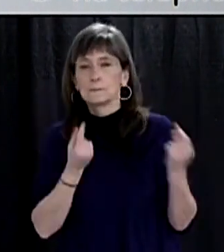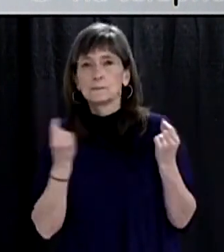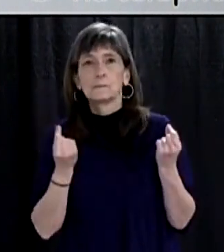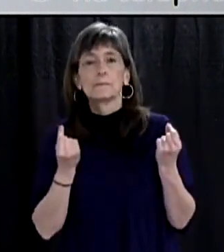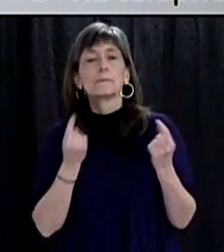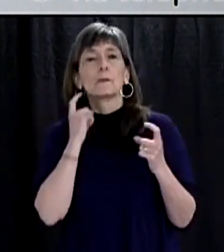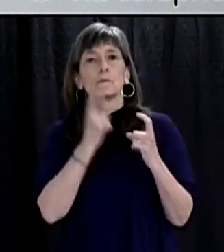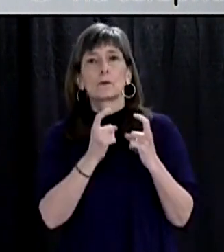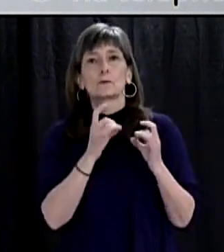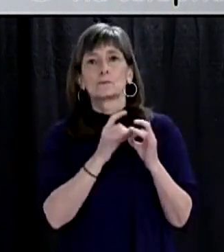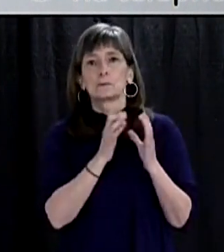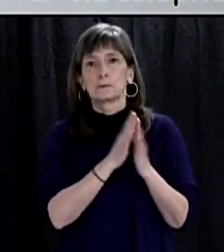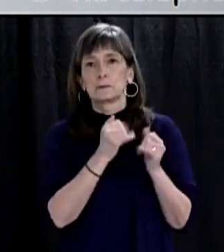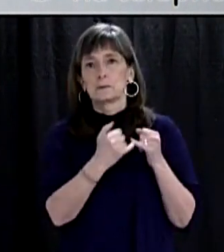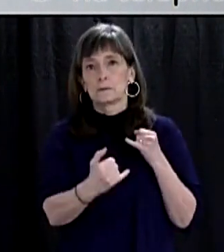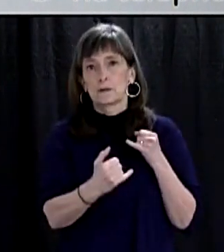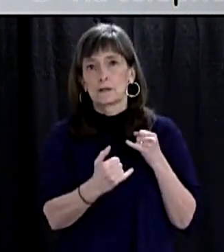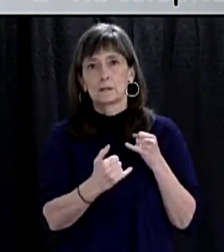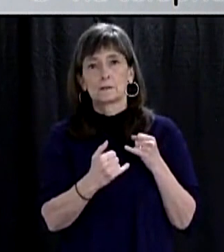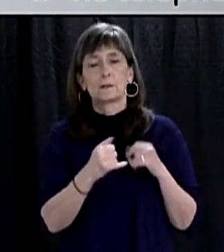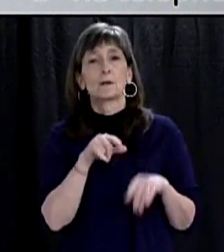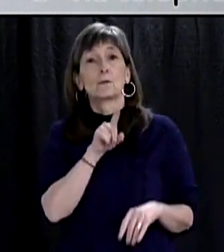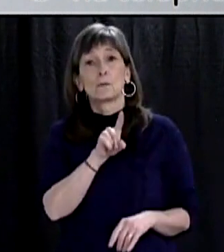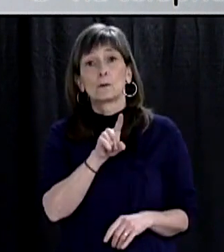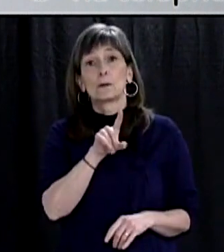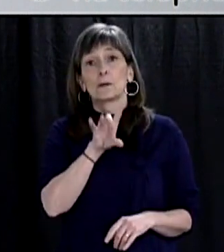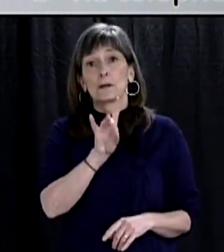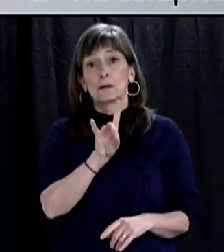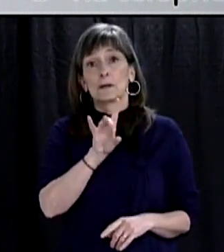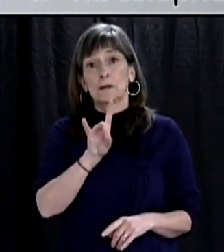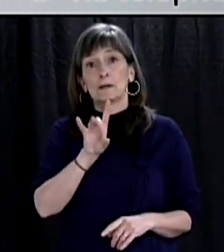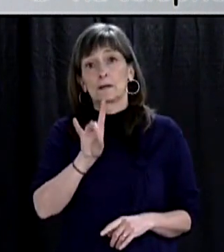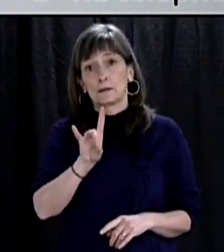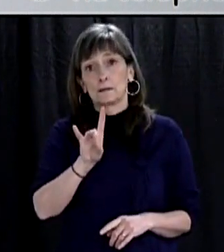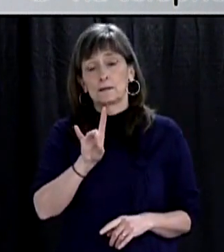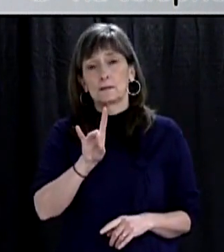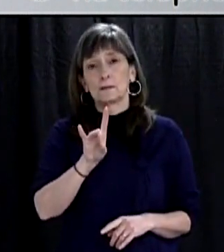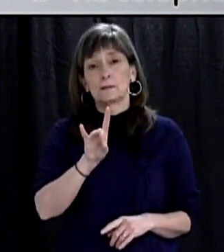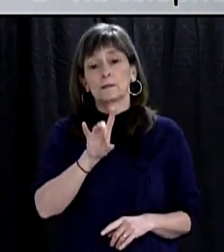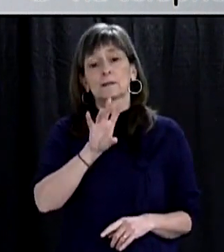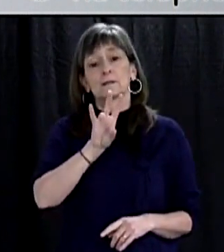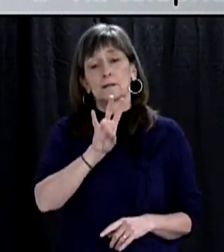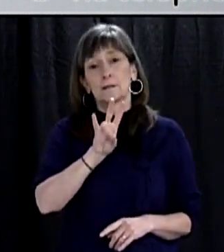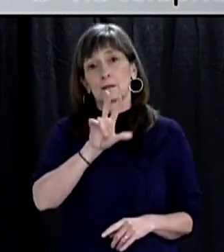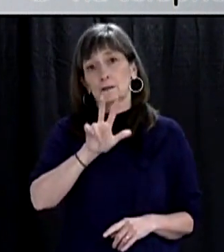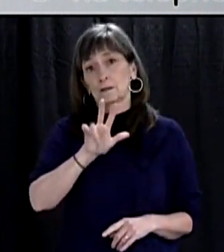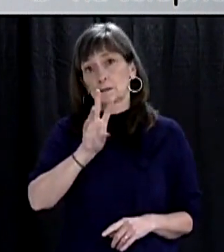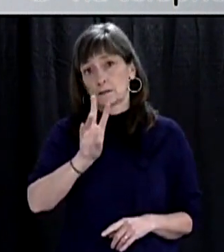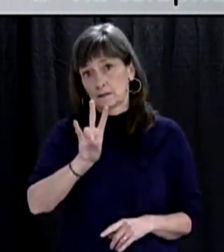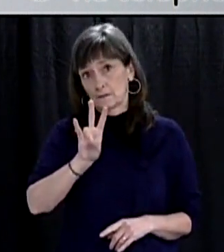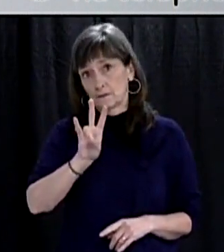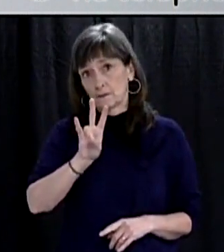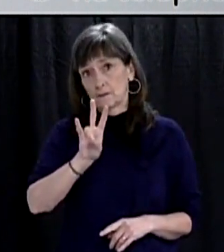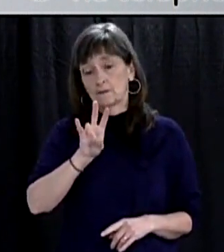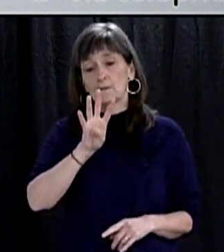Health Crisis Line 24-7 at 1-888-737